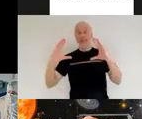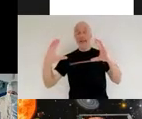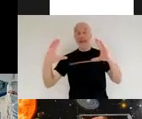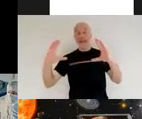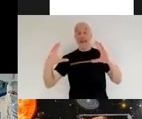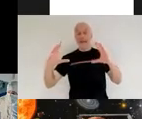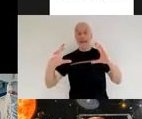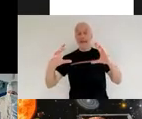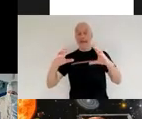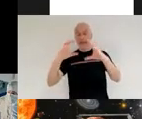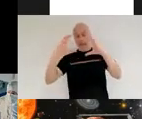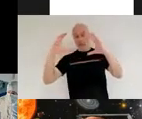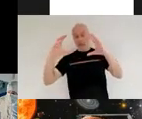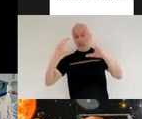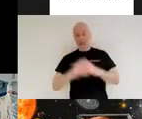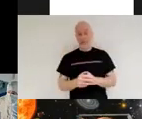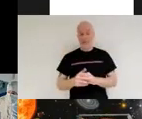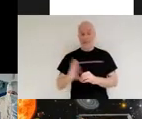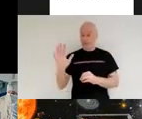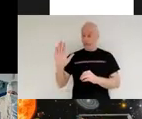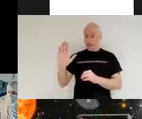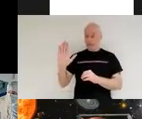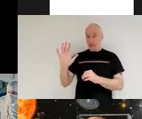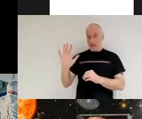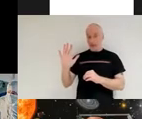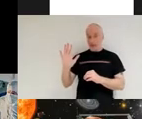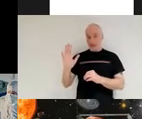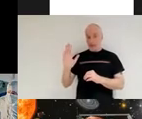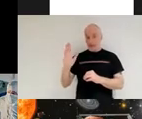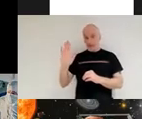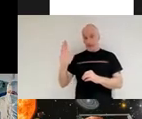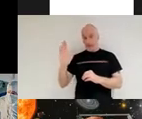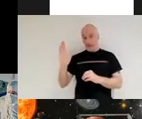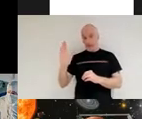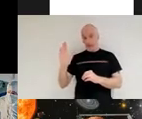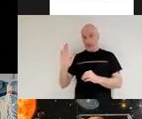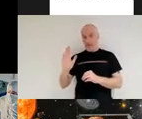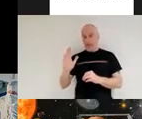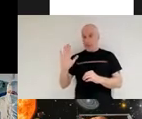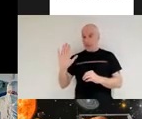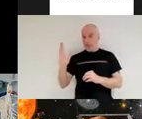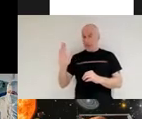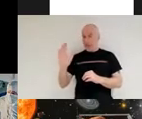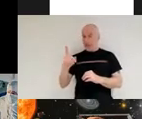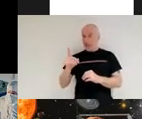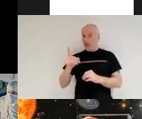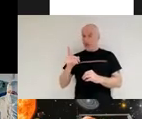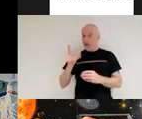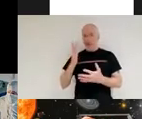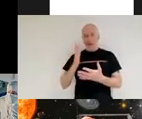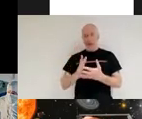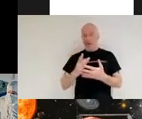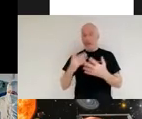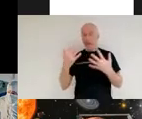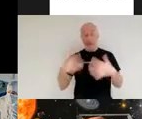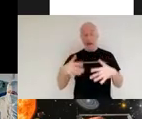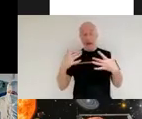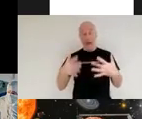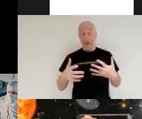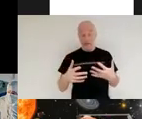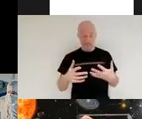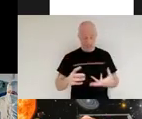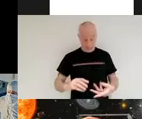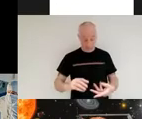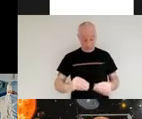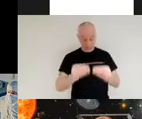now the mirror itself is i'm not overstating it here at all a genuine engineering marvel marvel even